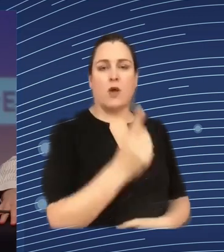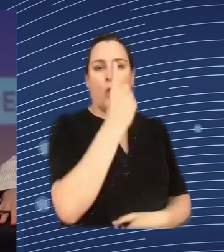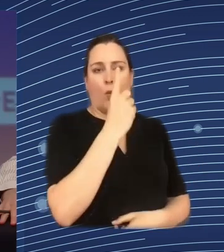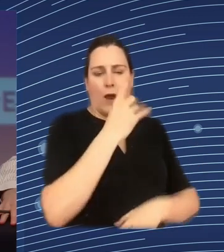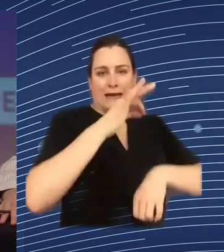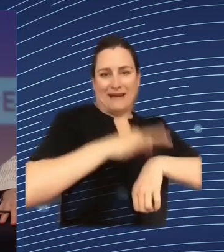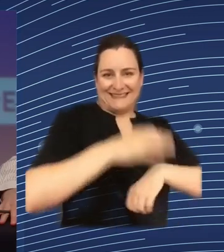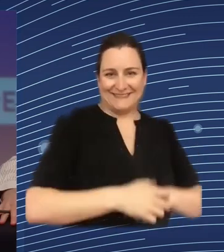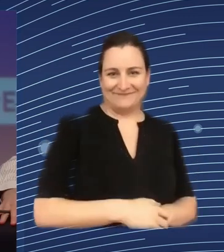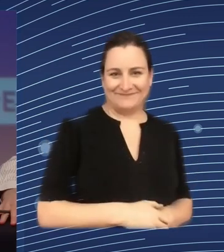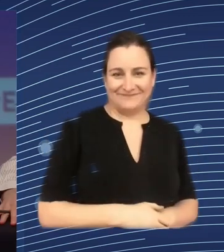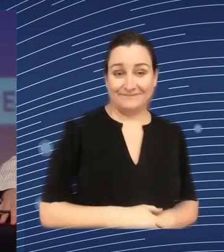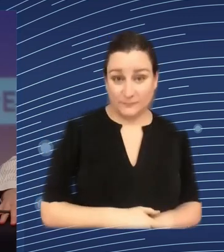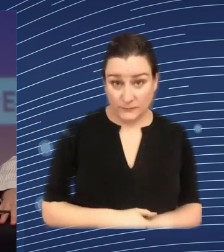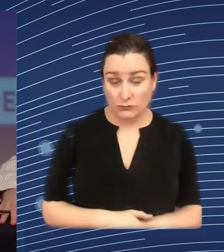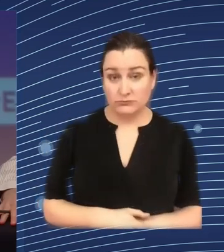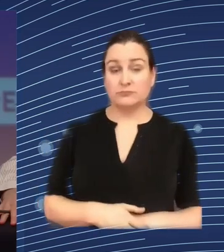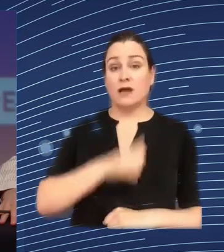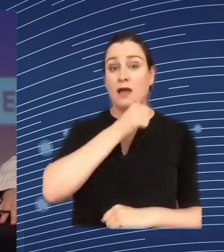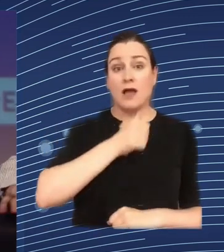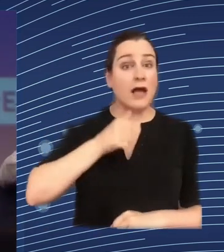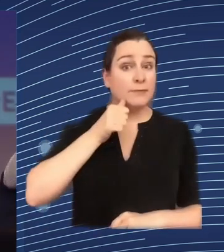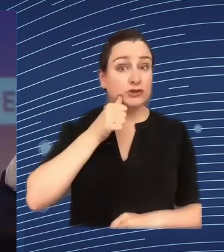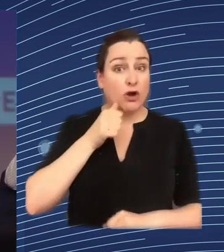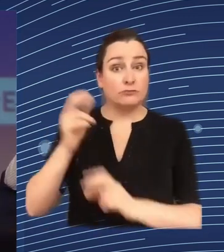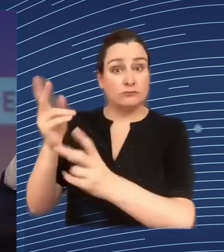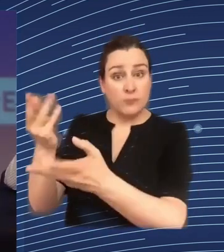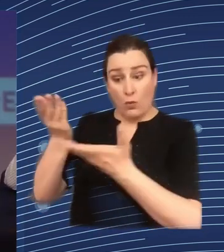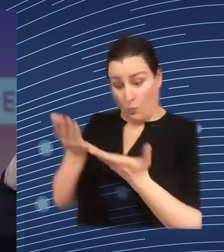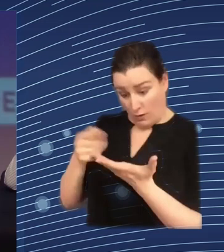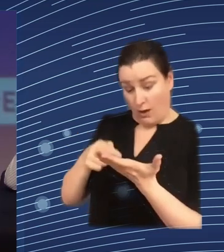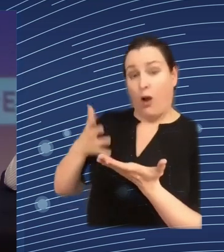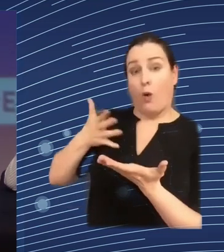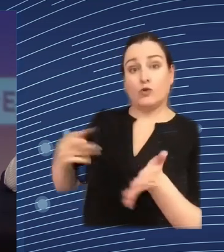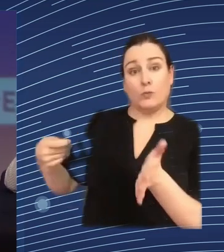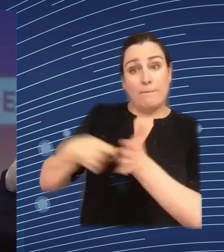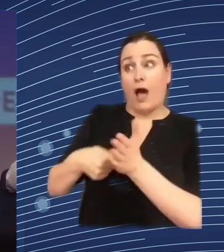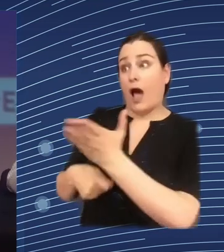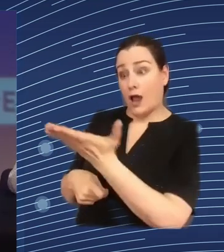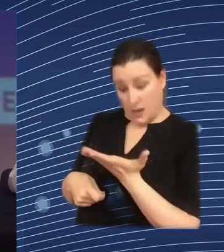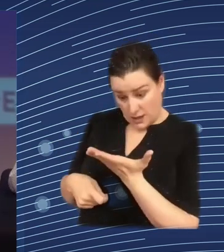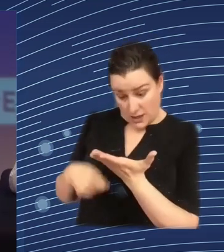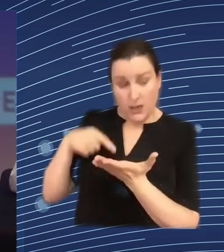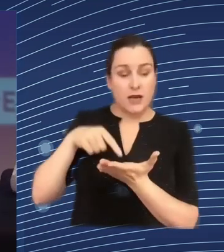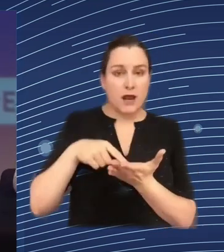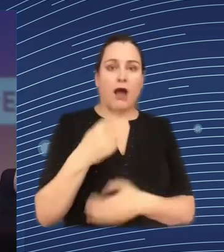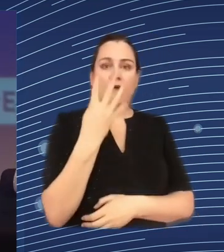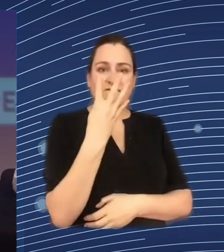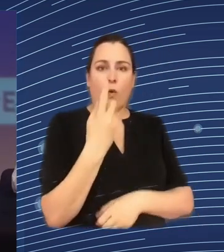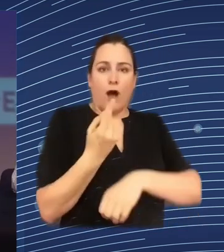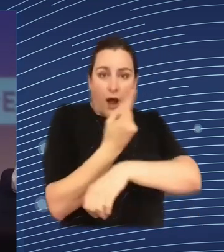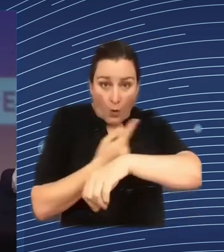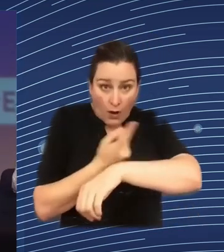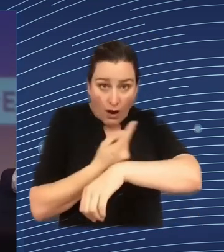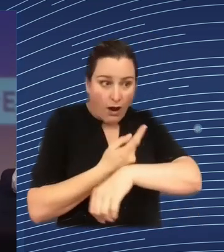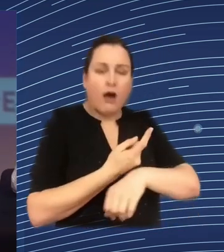hours between receipt of the order and the time at which the parcel must be handed over to the carrier